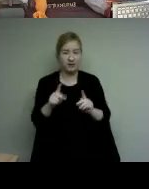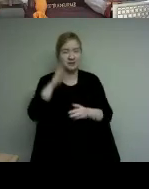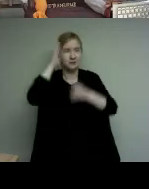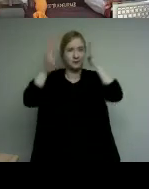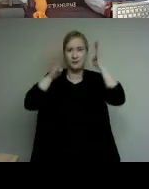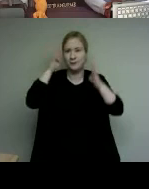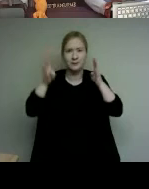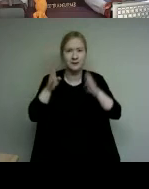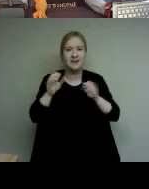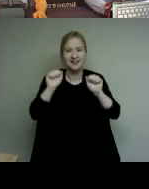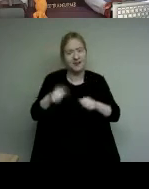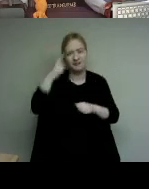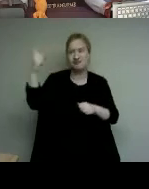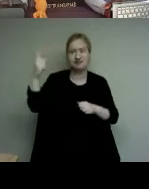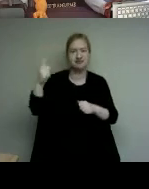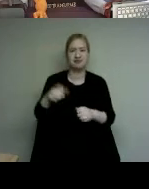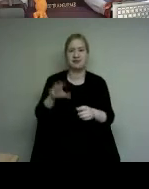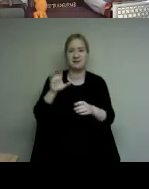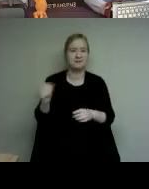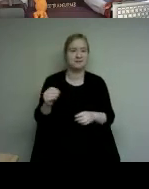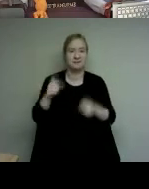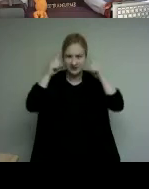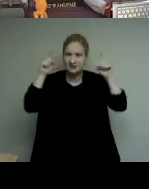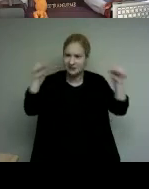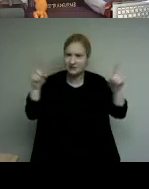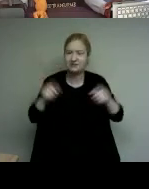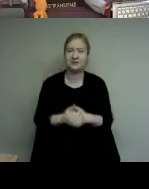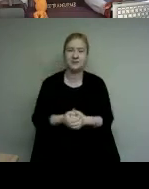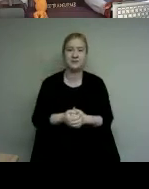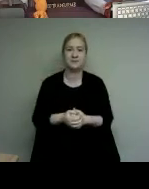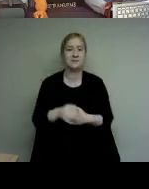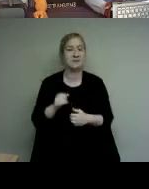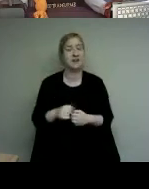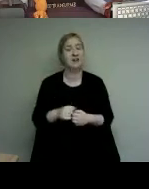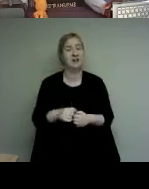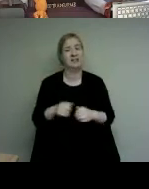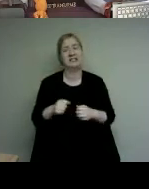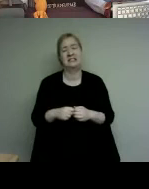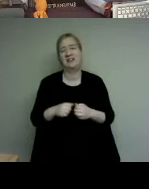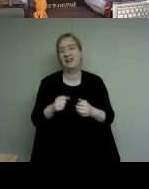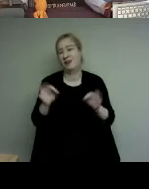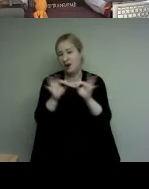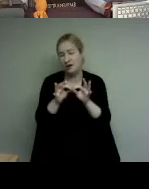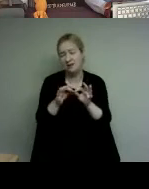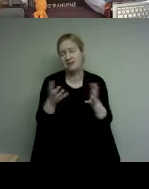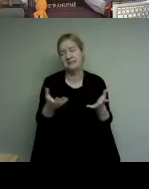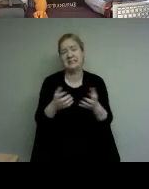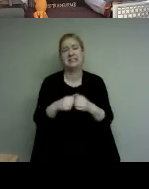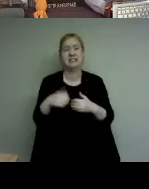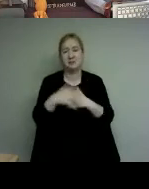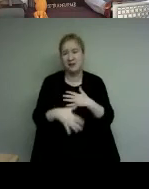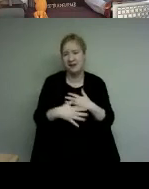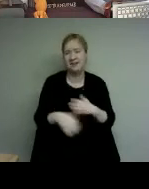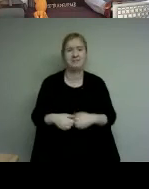rubble and those outdated laws were slow and came with bloodshed and lives lost even to this